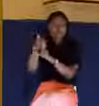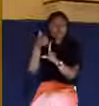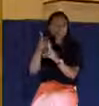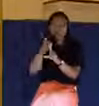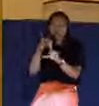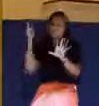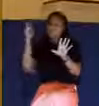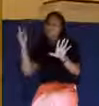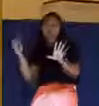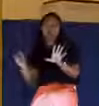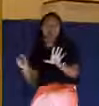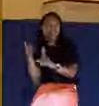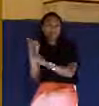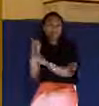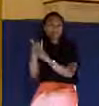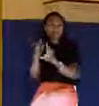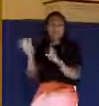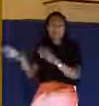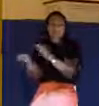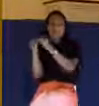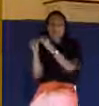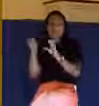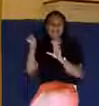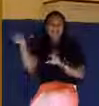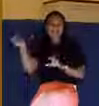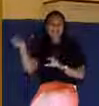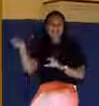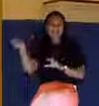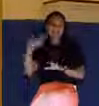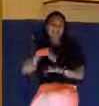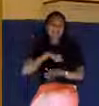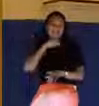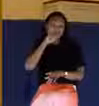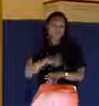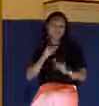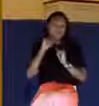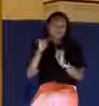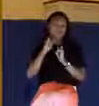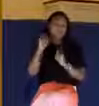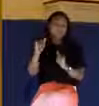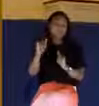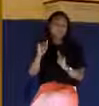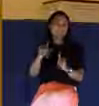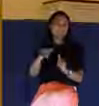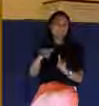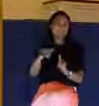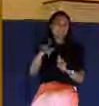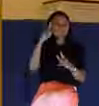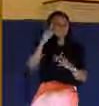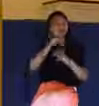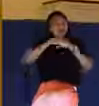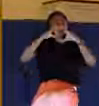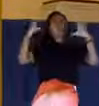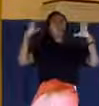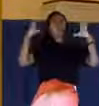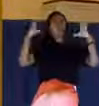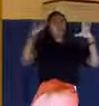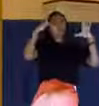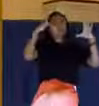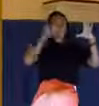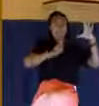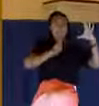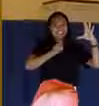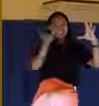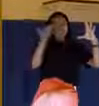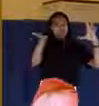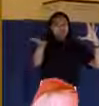crucifixion. And so should we. We should paint ourselves into that picture. And we should ask ourselves, where am I